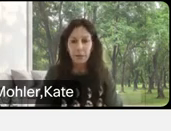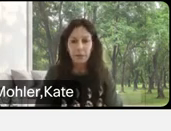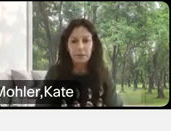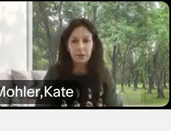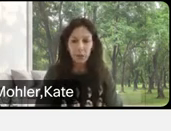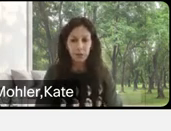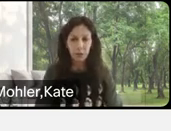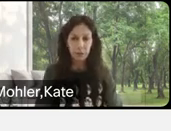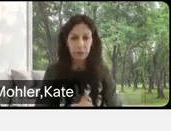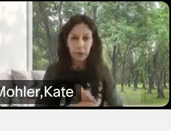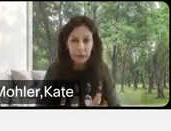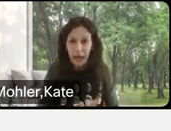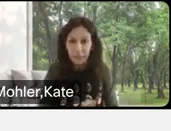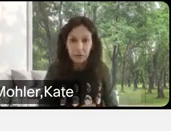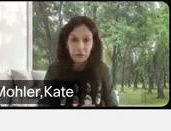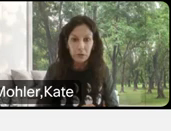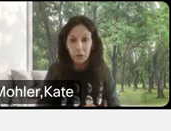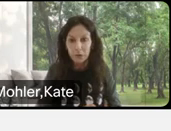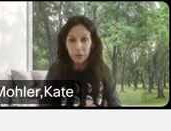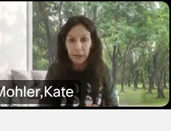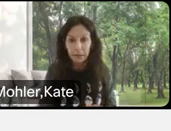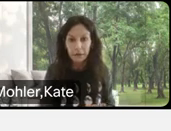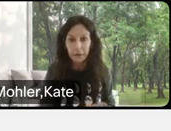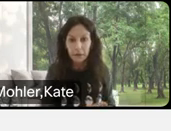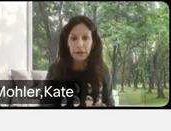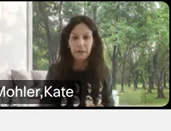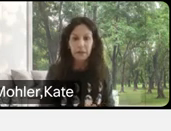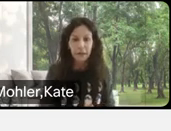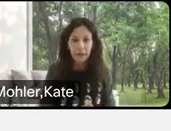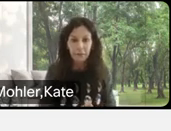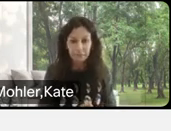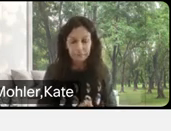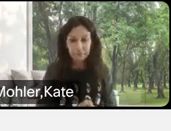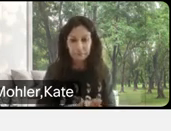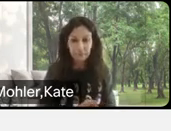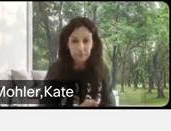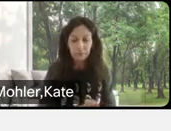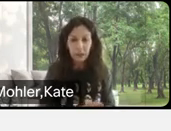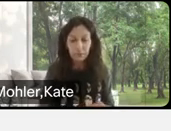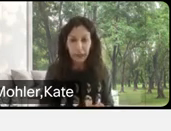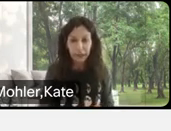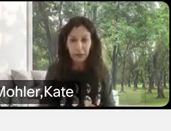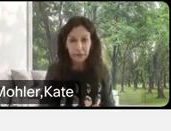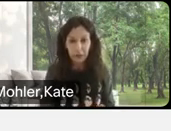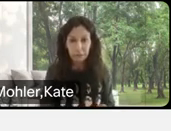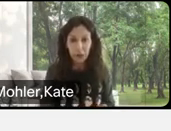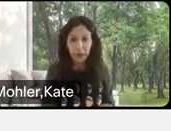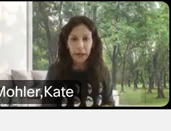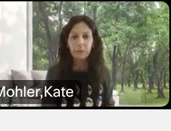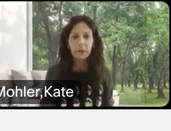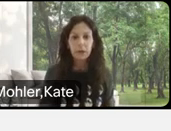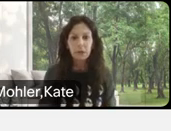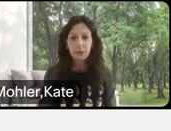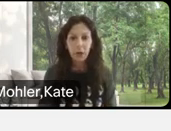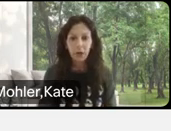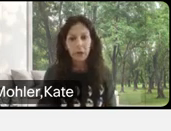been in situations where people are clapping too close to the microphone and and. My ears are blowing